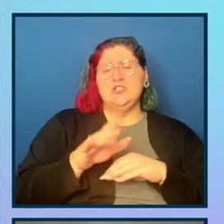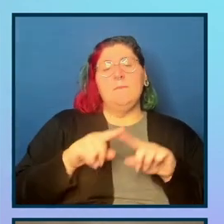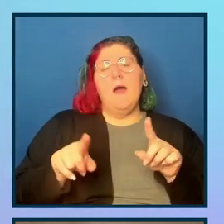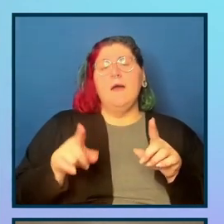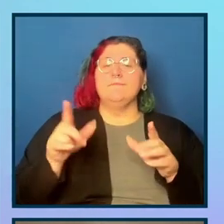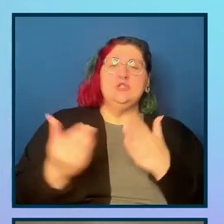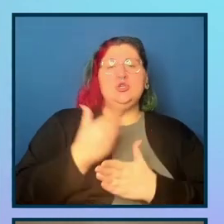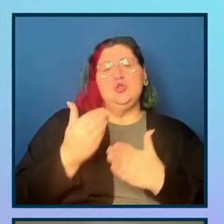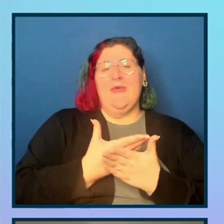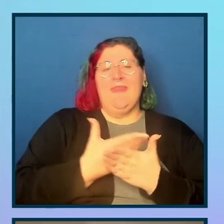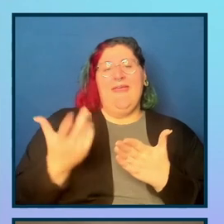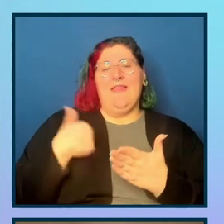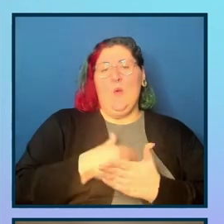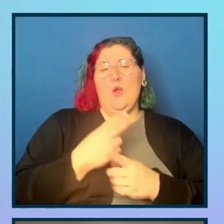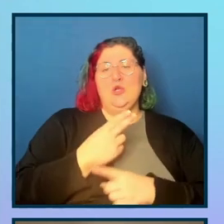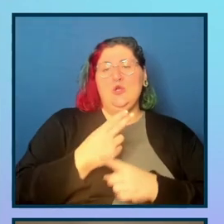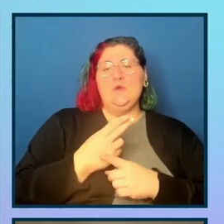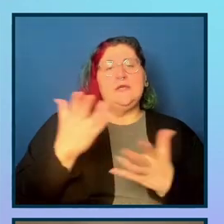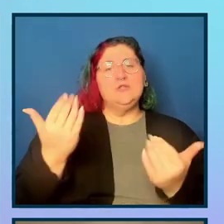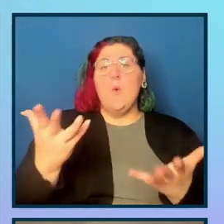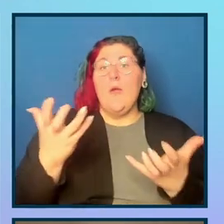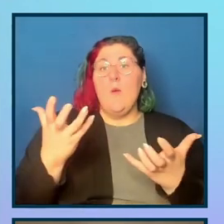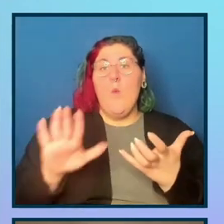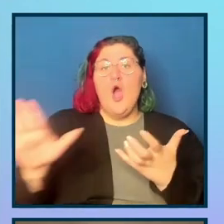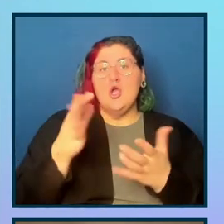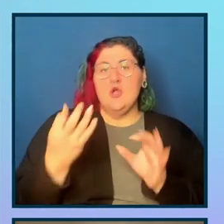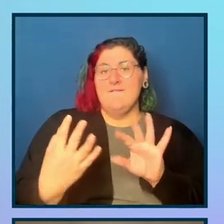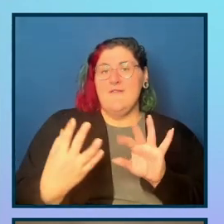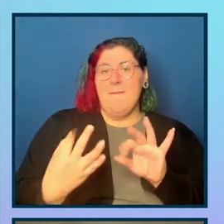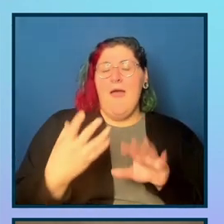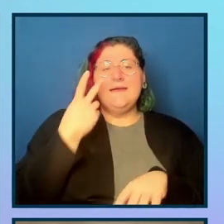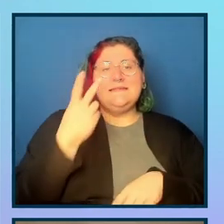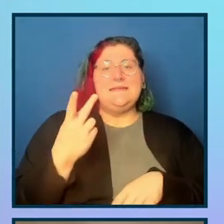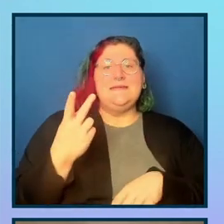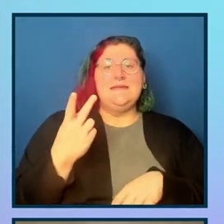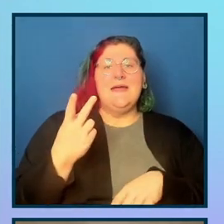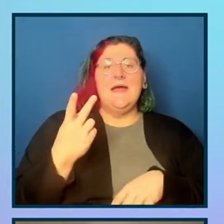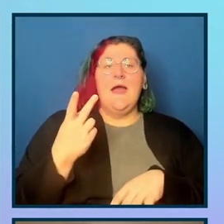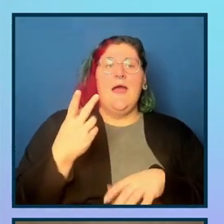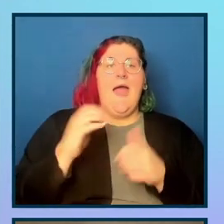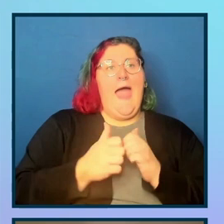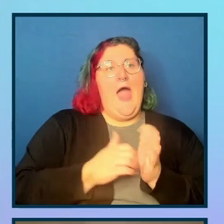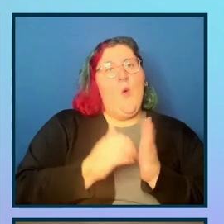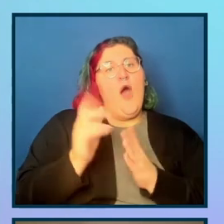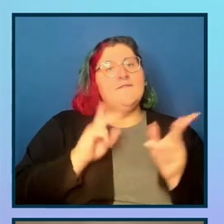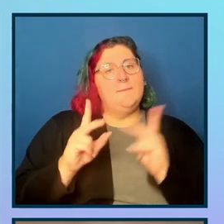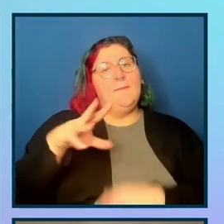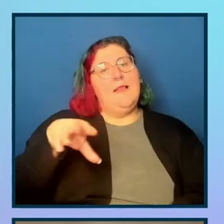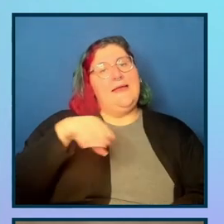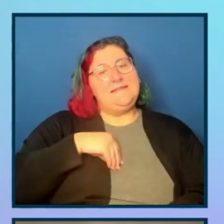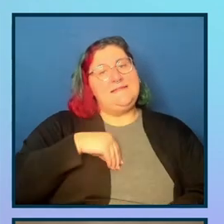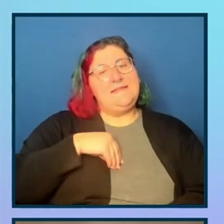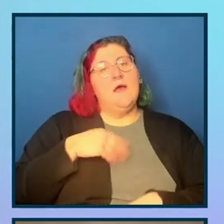love your feedback. We're, we're monitoring it closely to see how often people accept these suggestions or, um, remove them. So